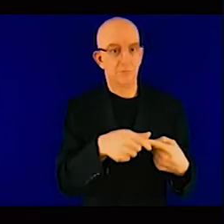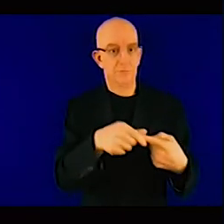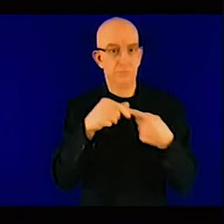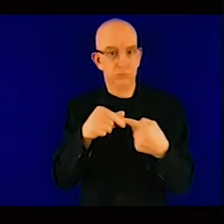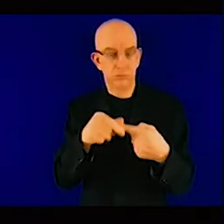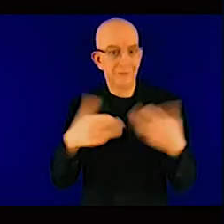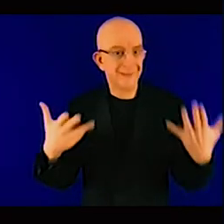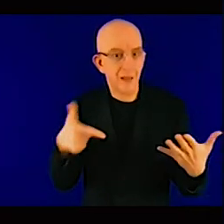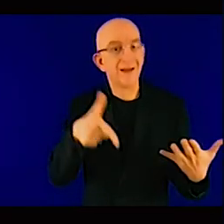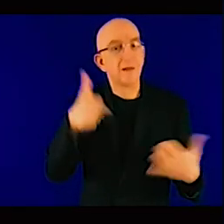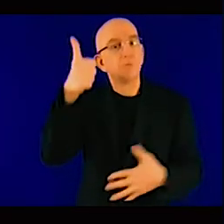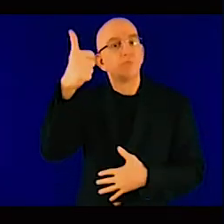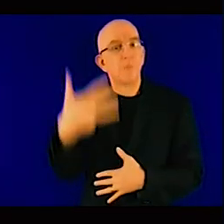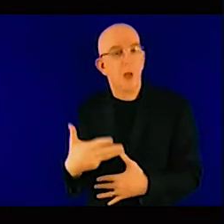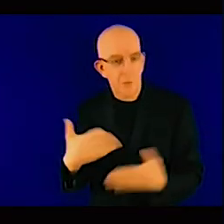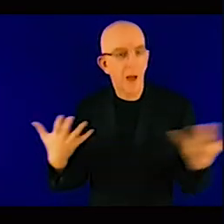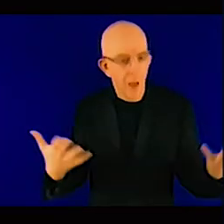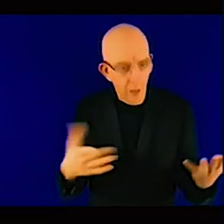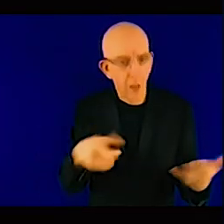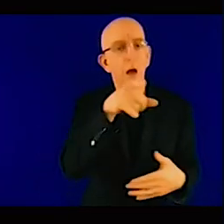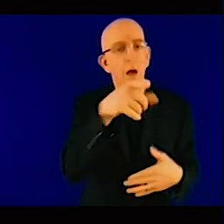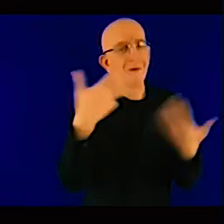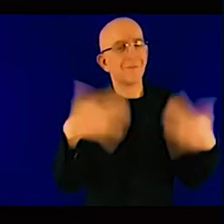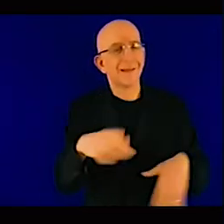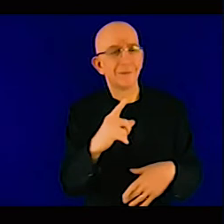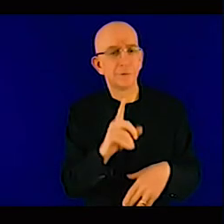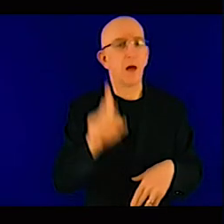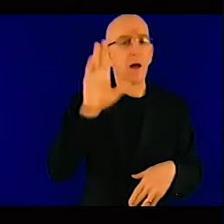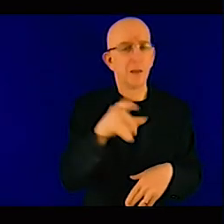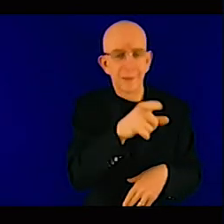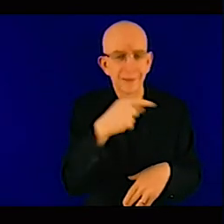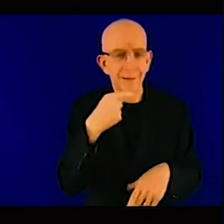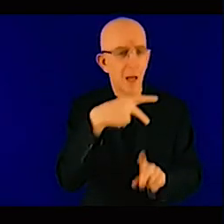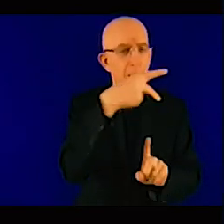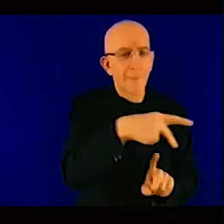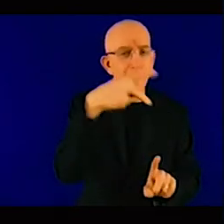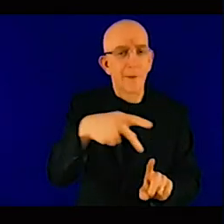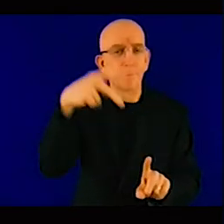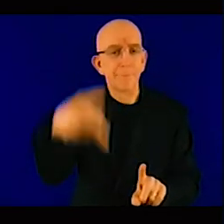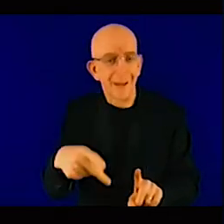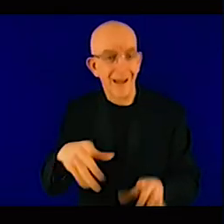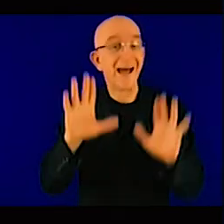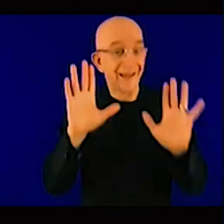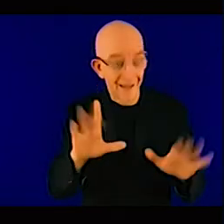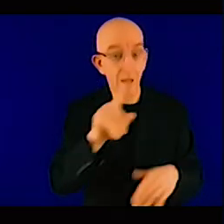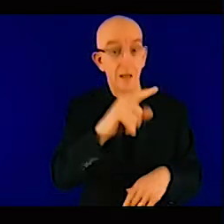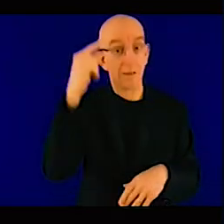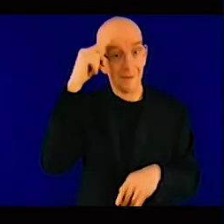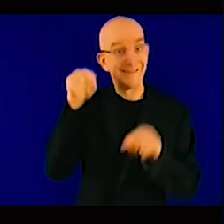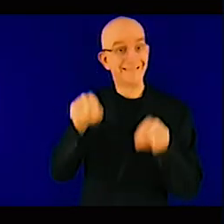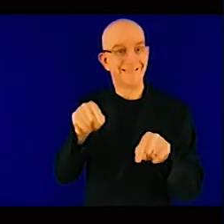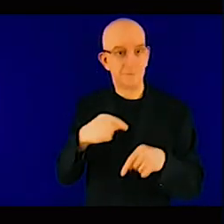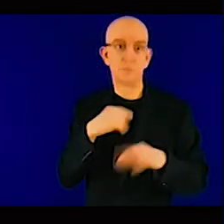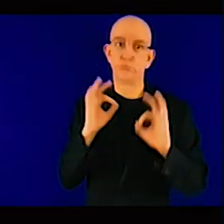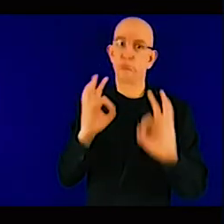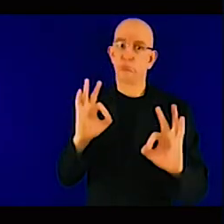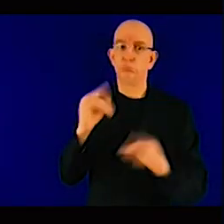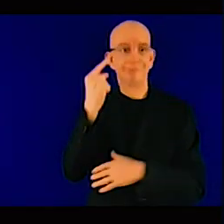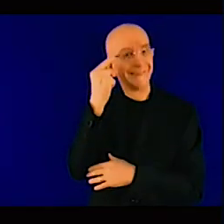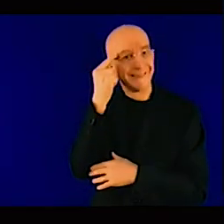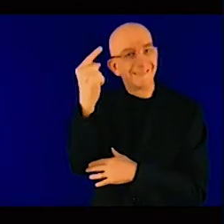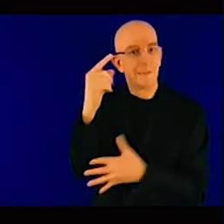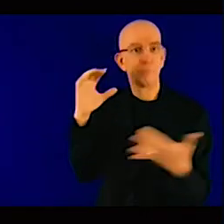that conversation on later but the reality is that there is not enough